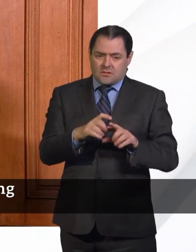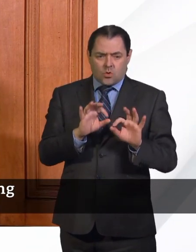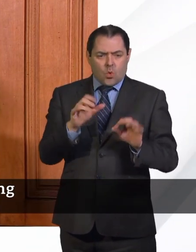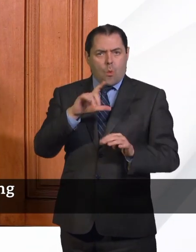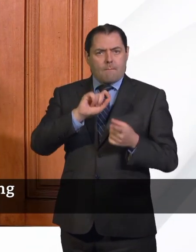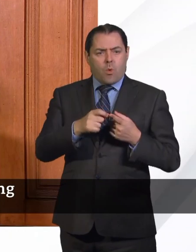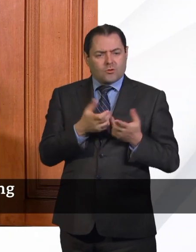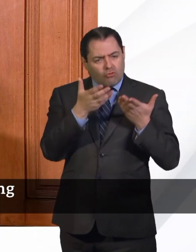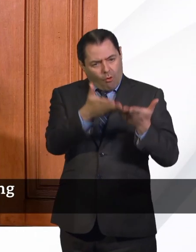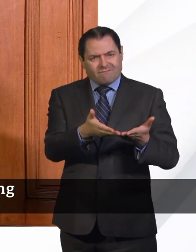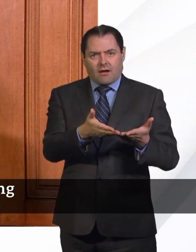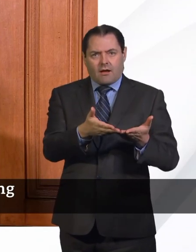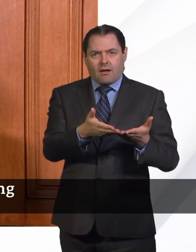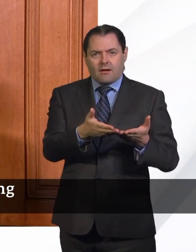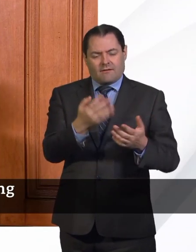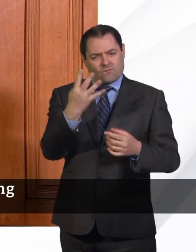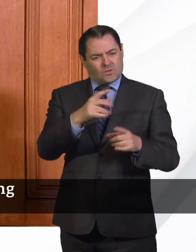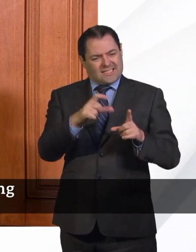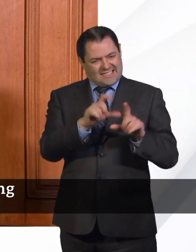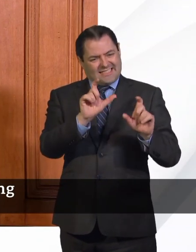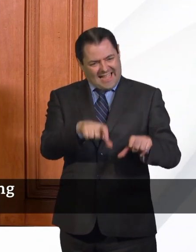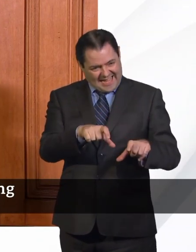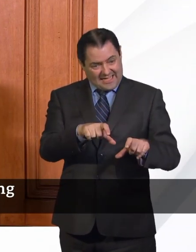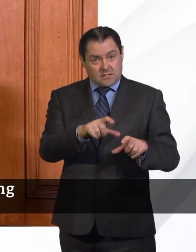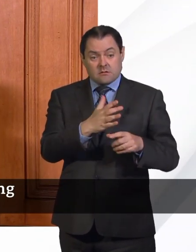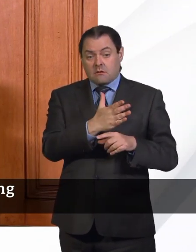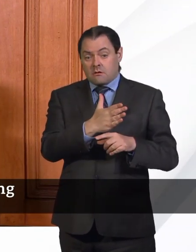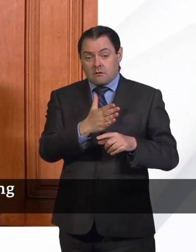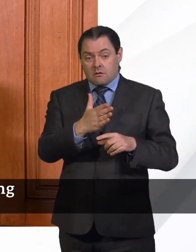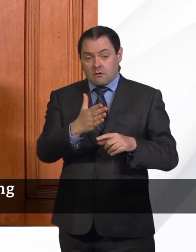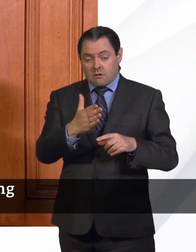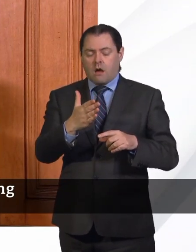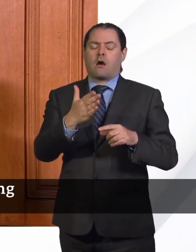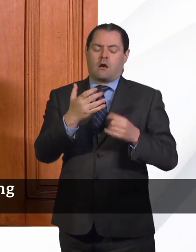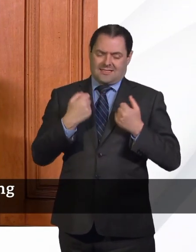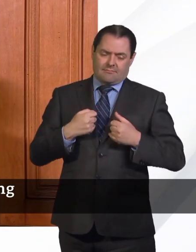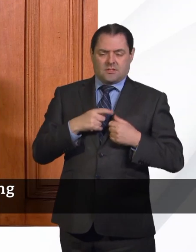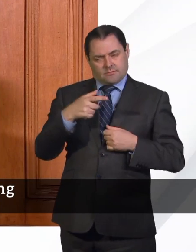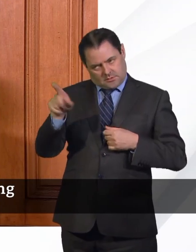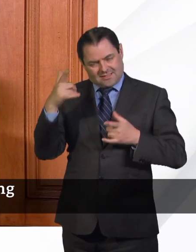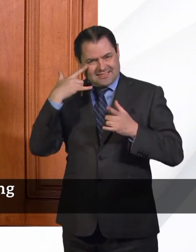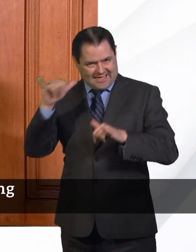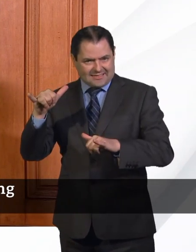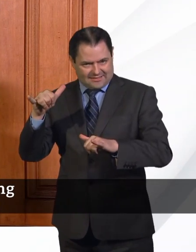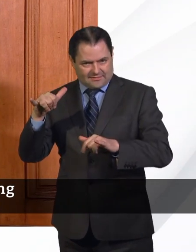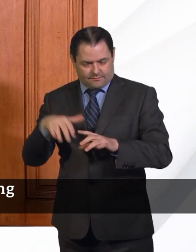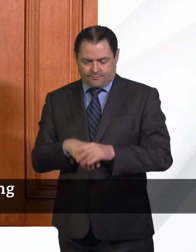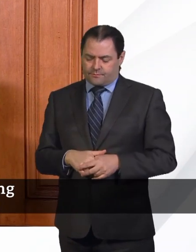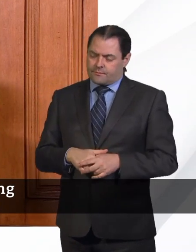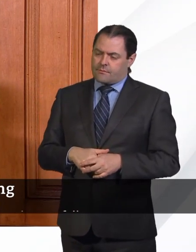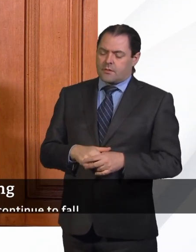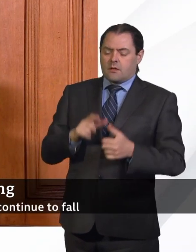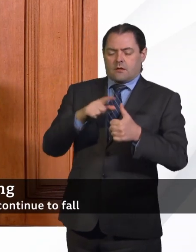offering tests to people who are contacts, unless they develop symptoms when, of course, it is worthwhile. The second priority